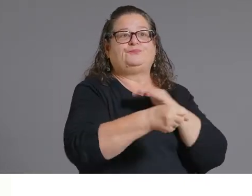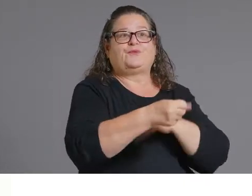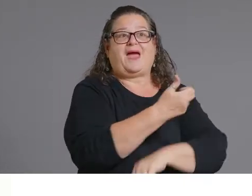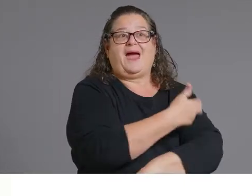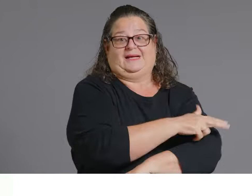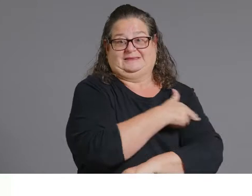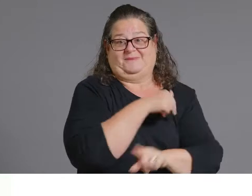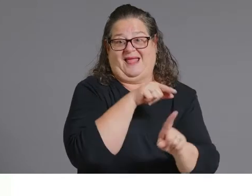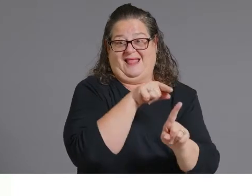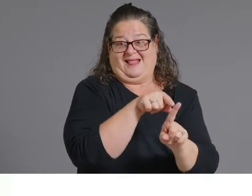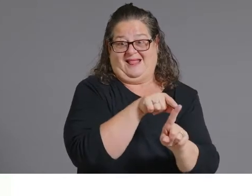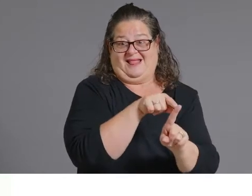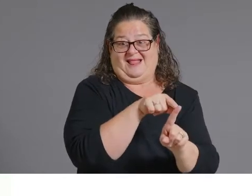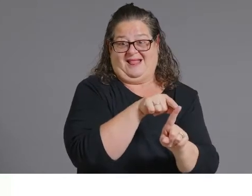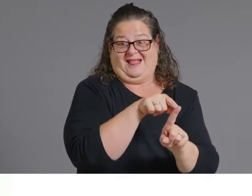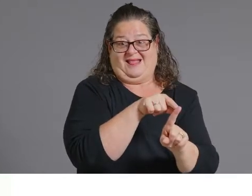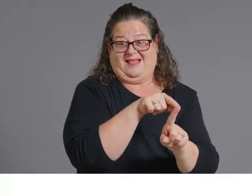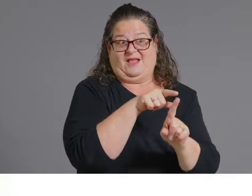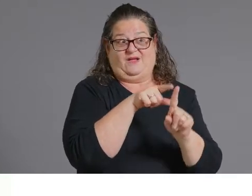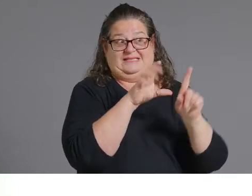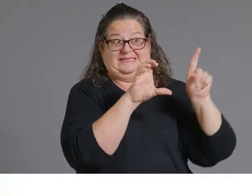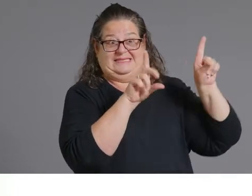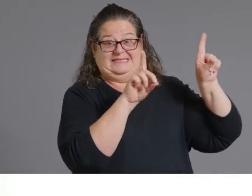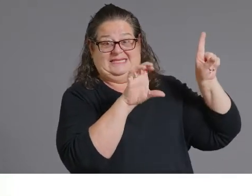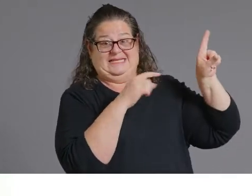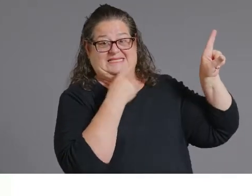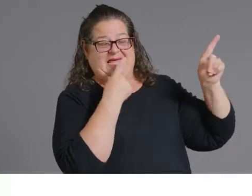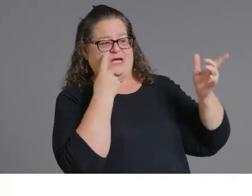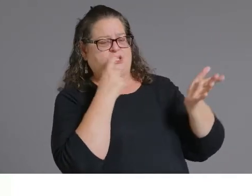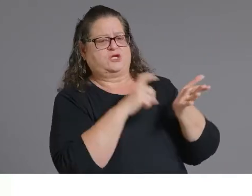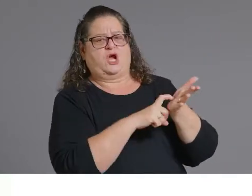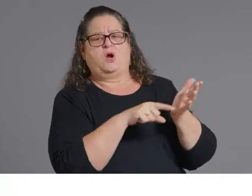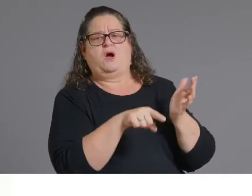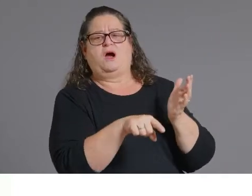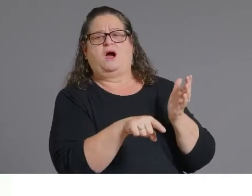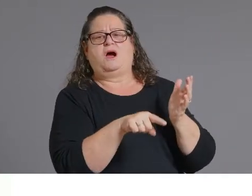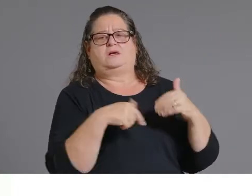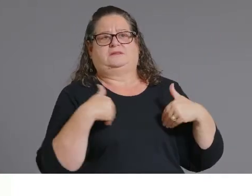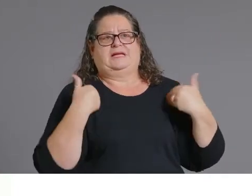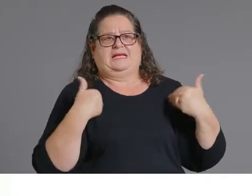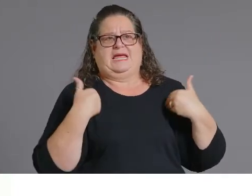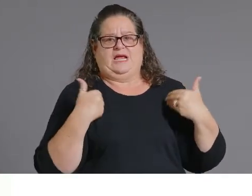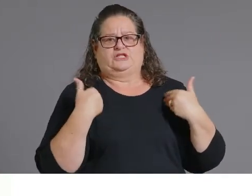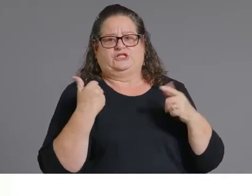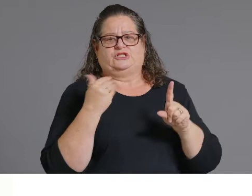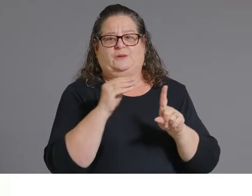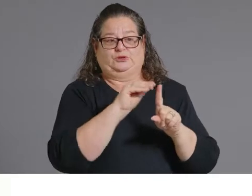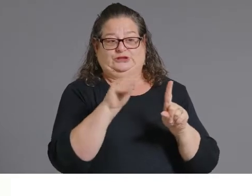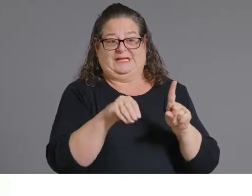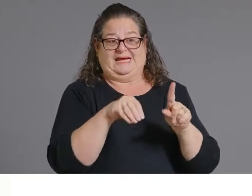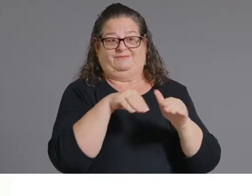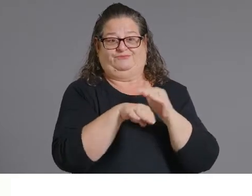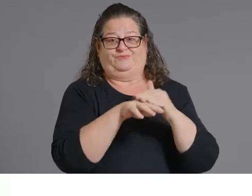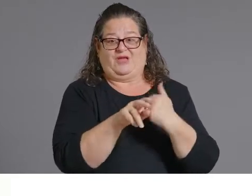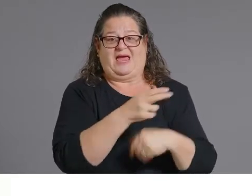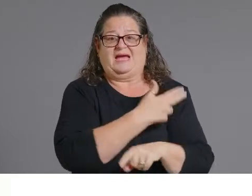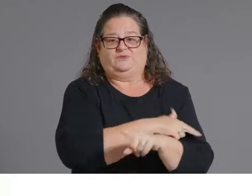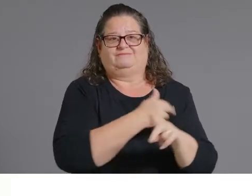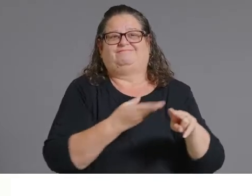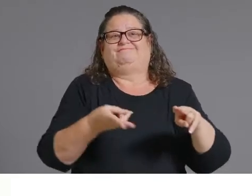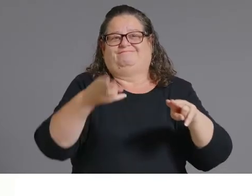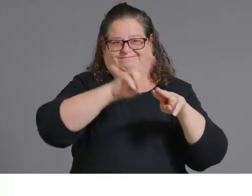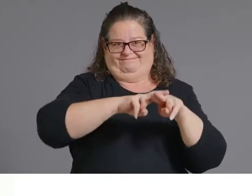point that adolescent hospitalization rates for covet 19 increased during march um and april